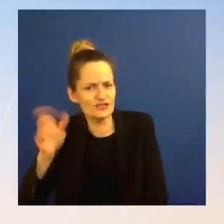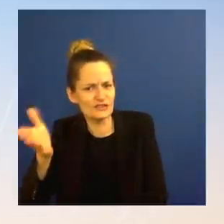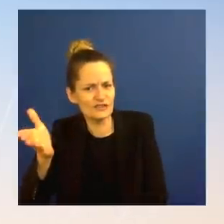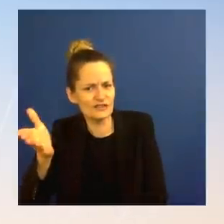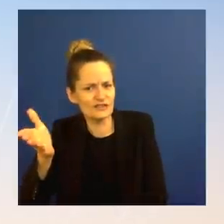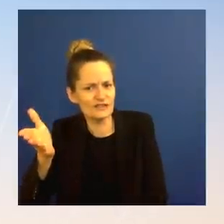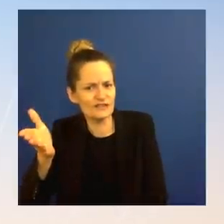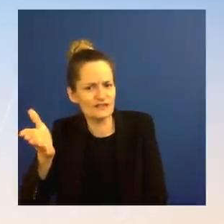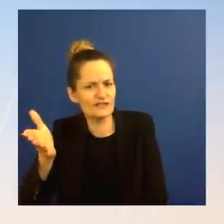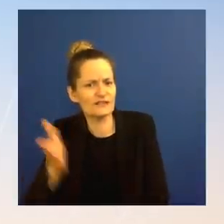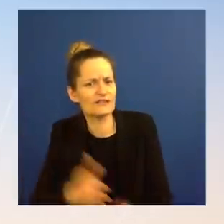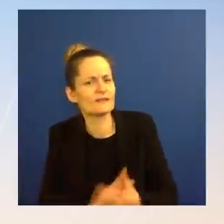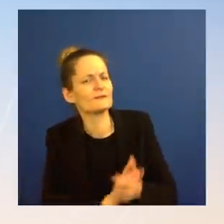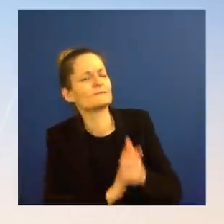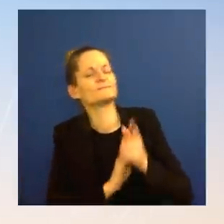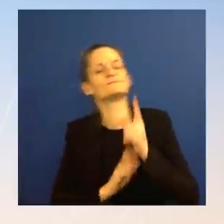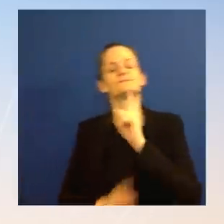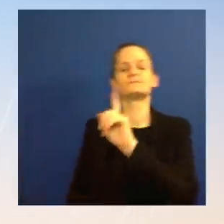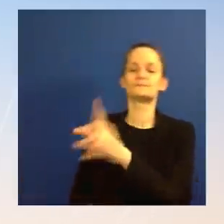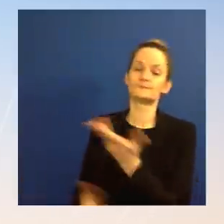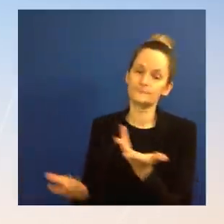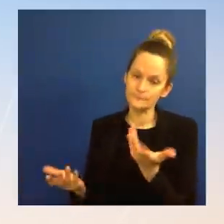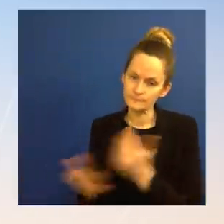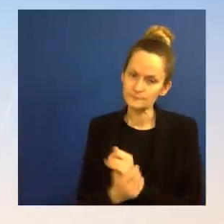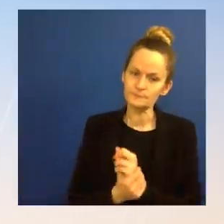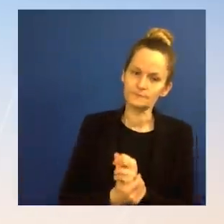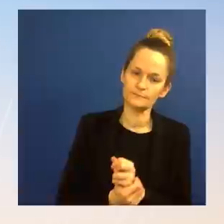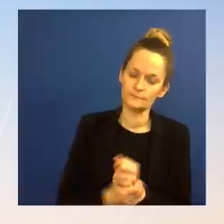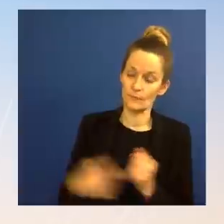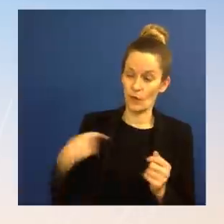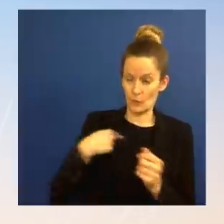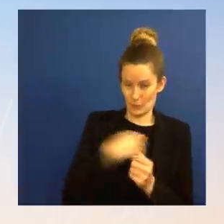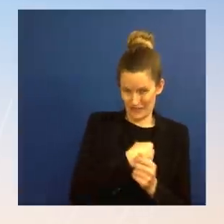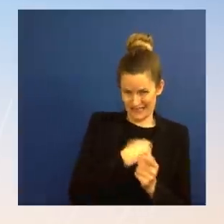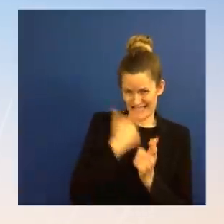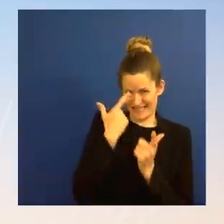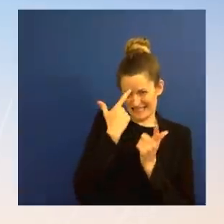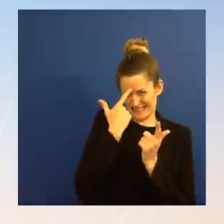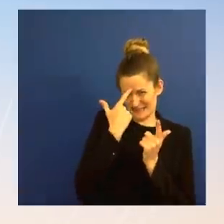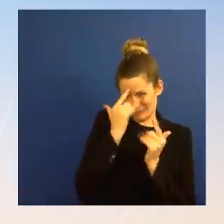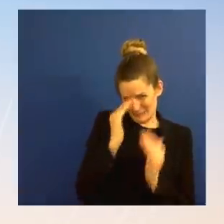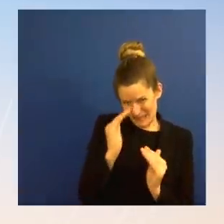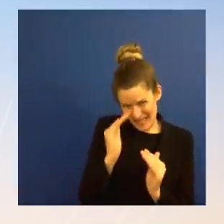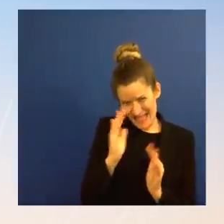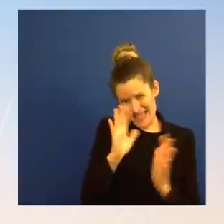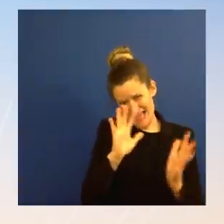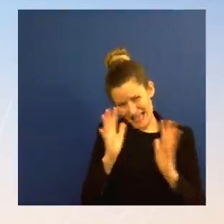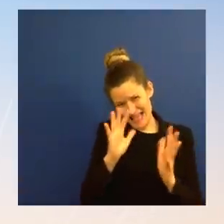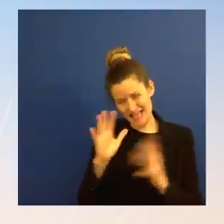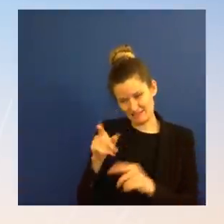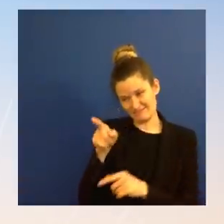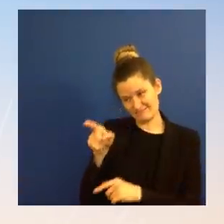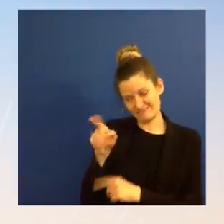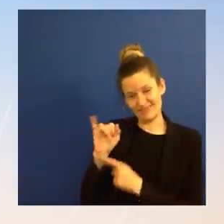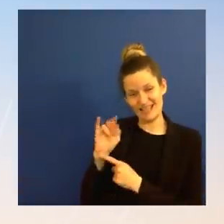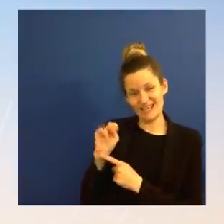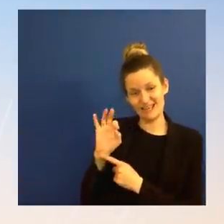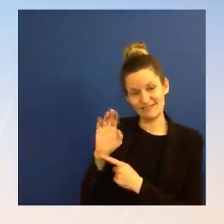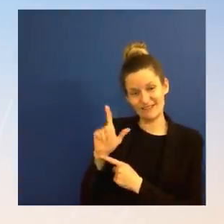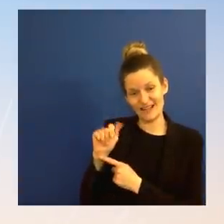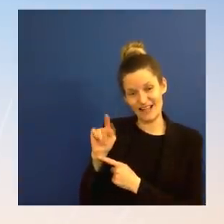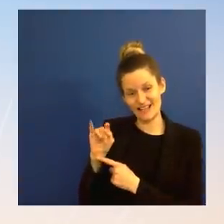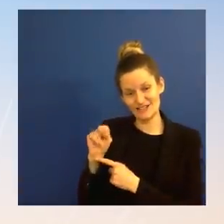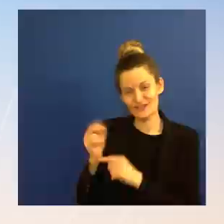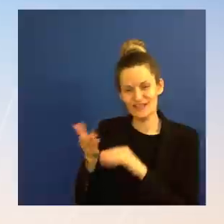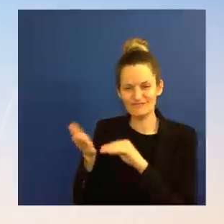a high headline headline inflation in tomorrow's February inflation data. A key reason, as you touched on, are energy prices. We've